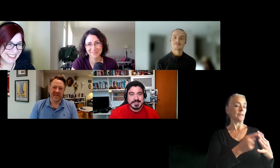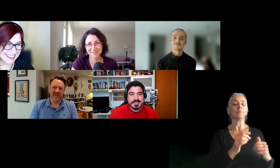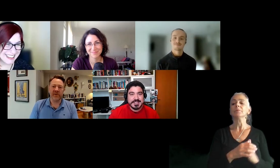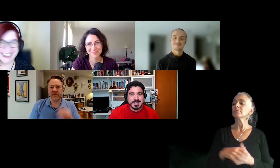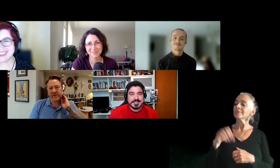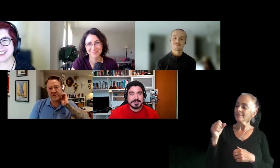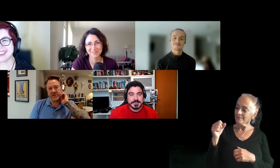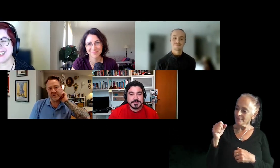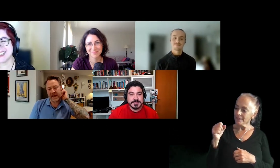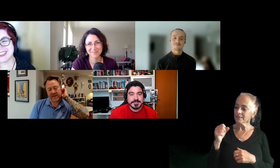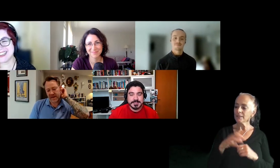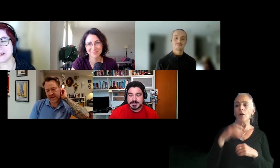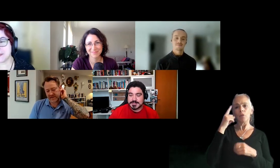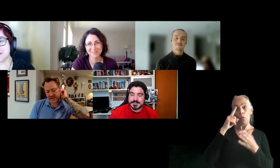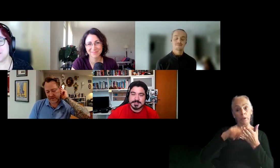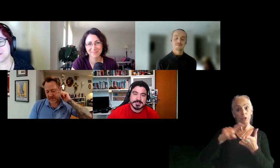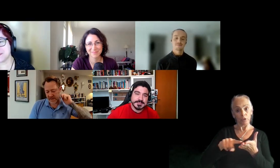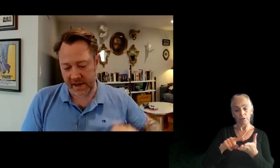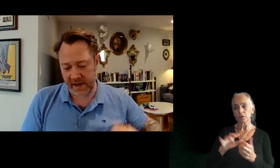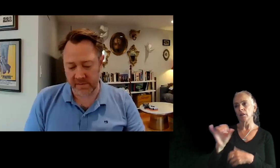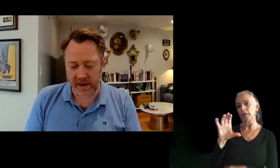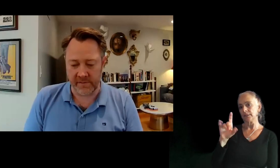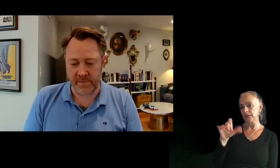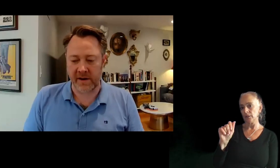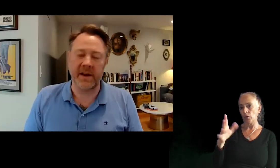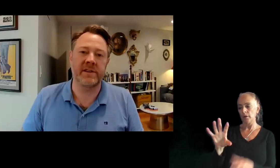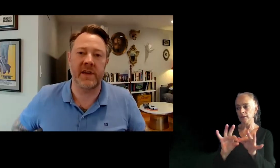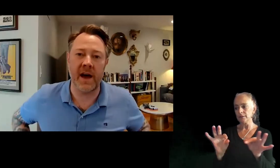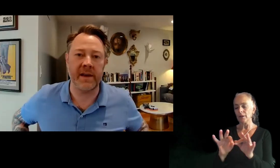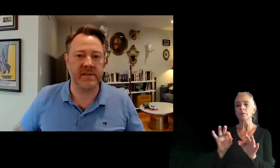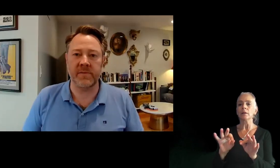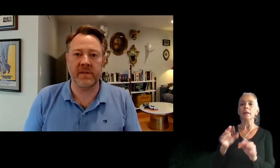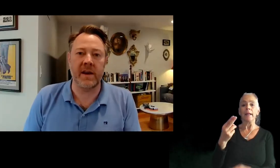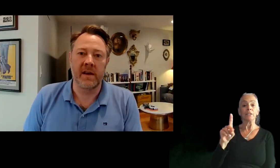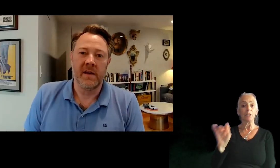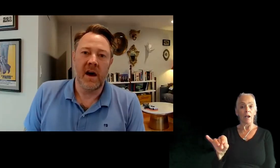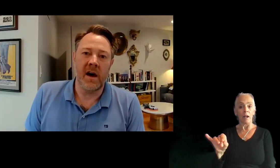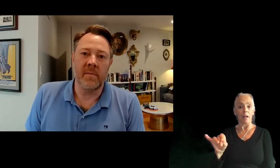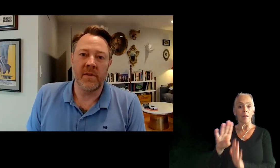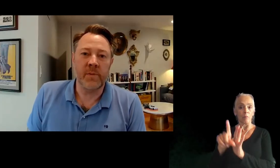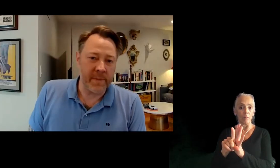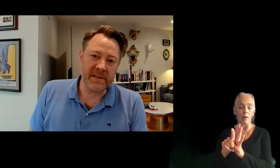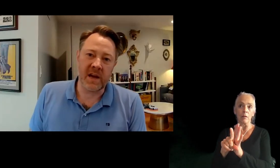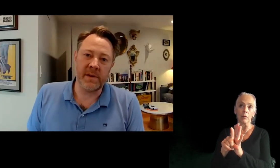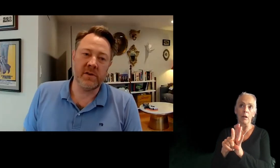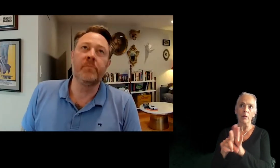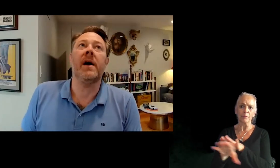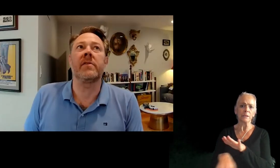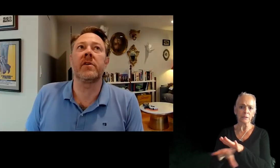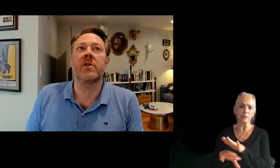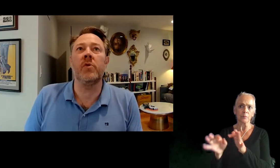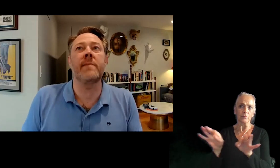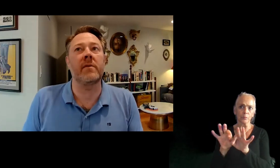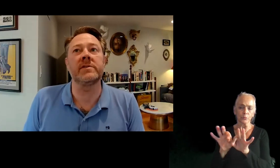Yeah. For, for research. Yeah. As Celia said, yeah, some kind of background in HCI is something that, um, it's pretty basic to come into,